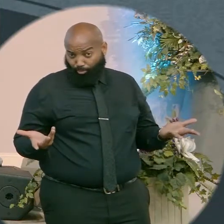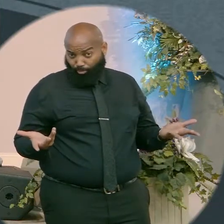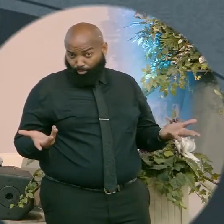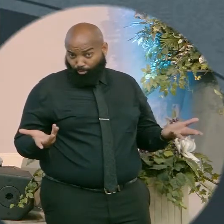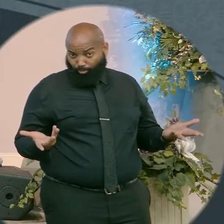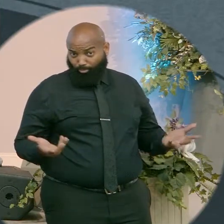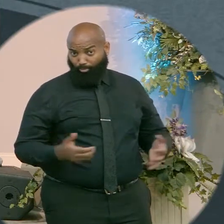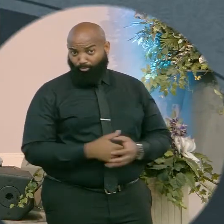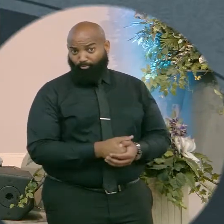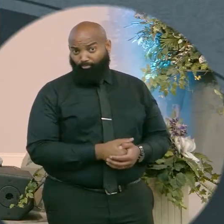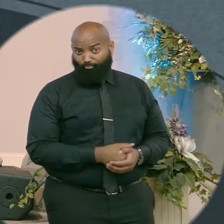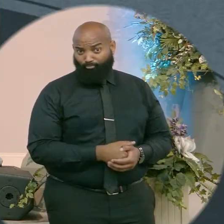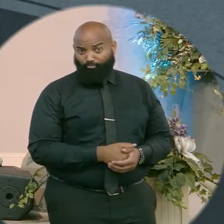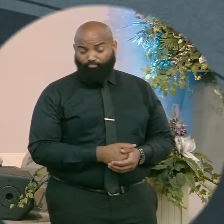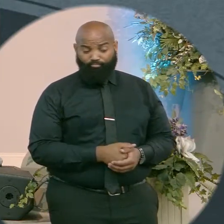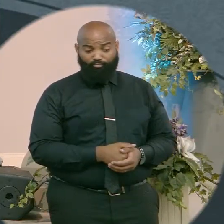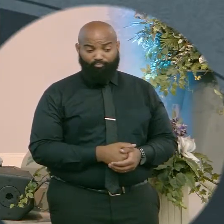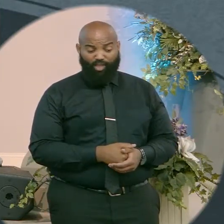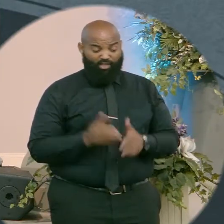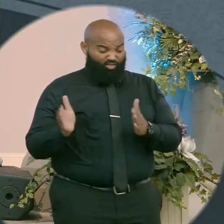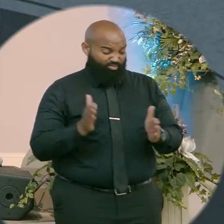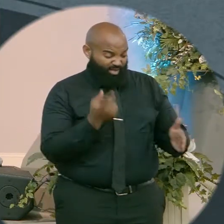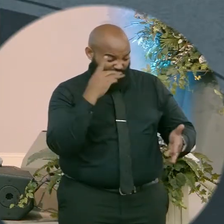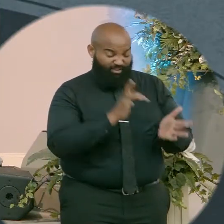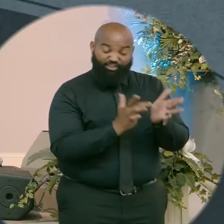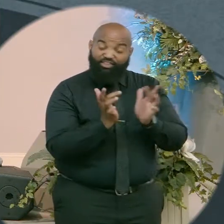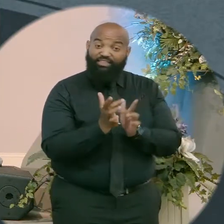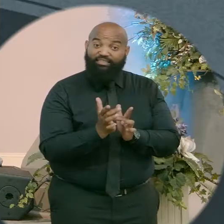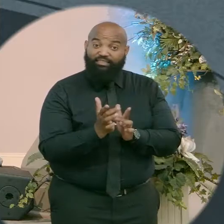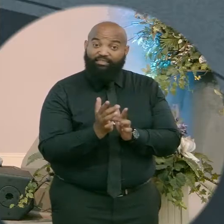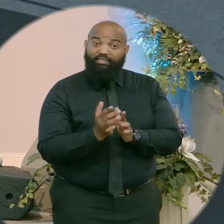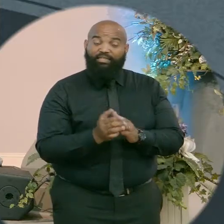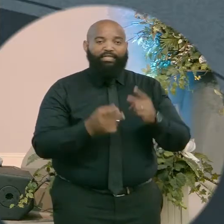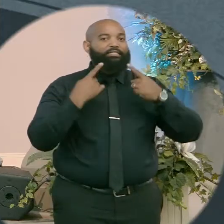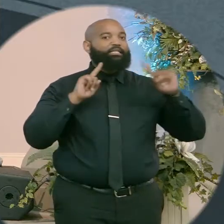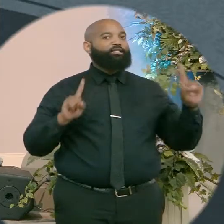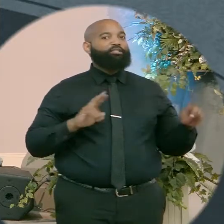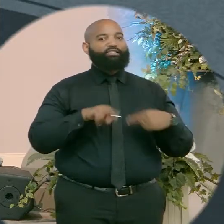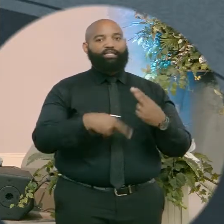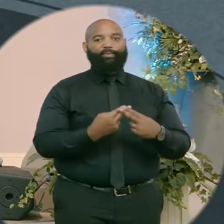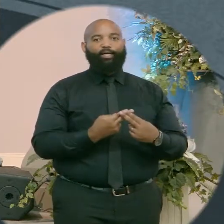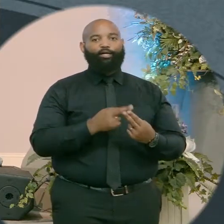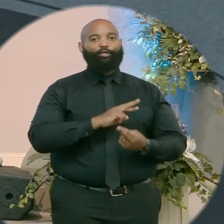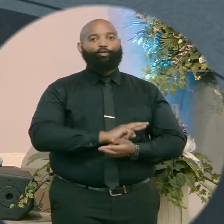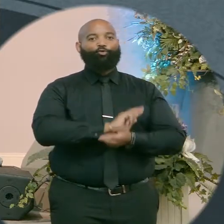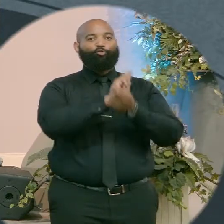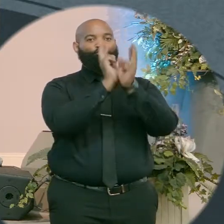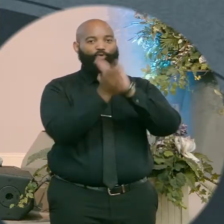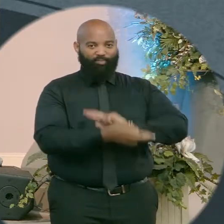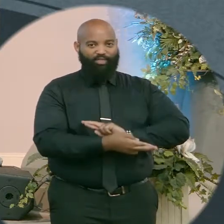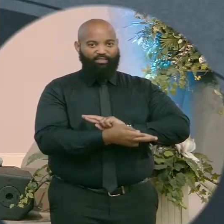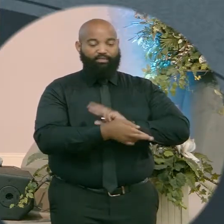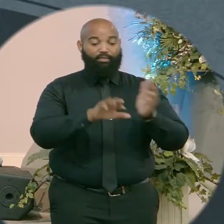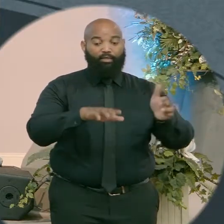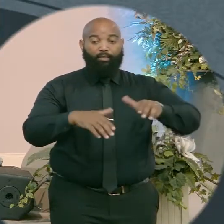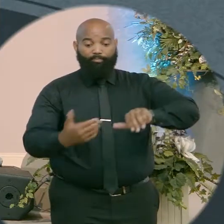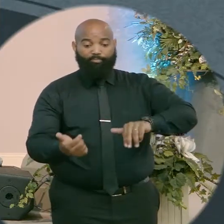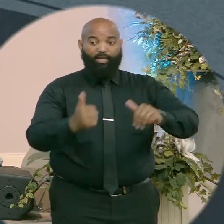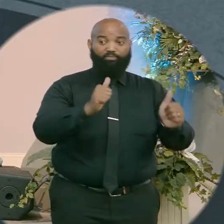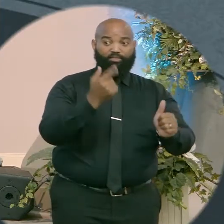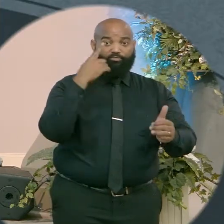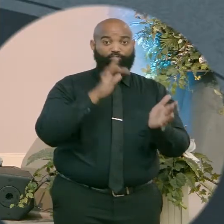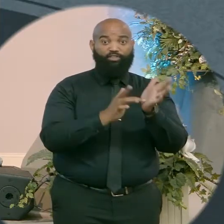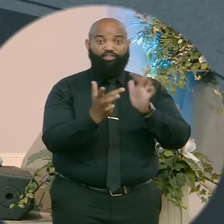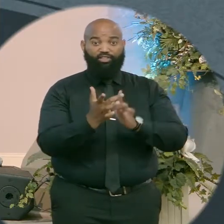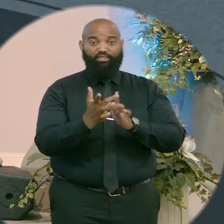We need to remember that the preparation for Jesus was the declaration of repentance. The baptism of Jesus was the